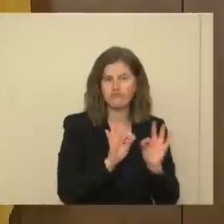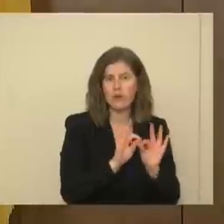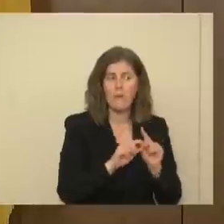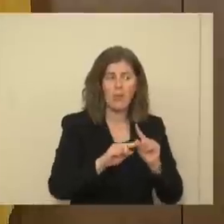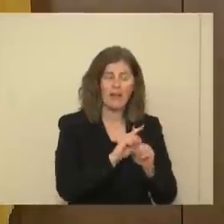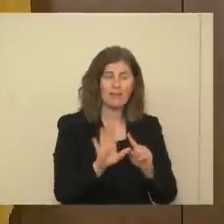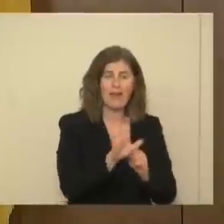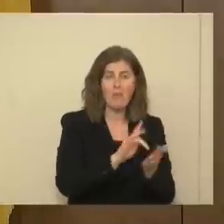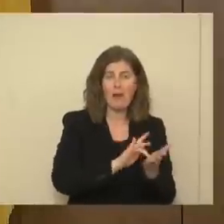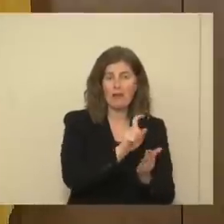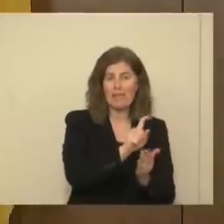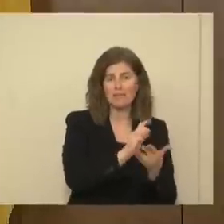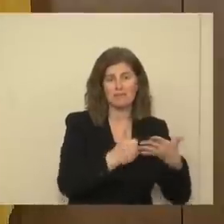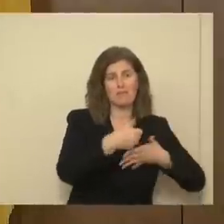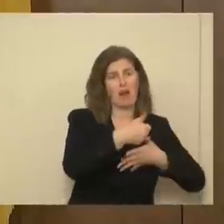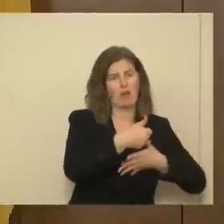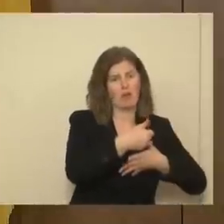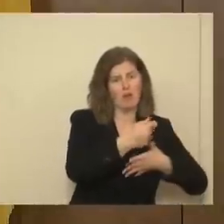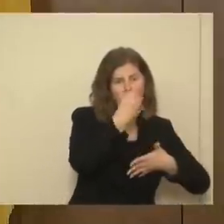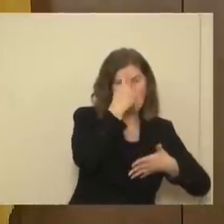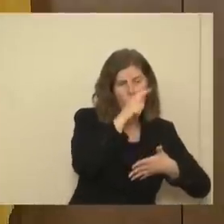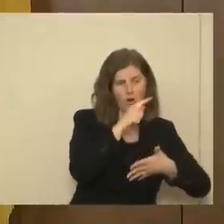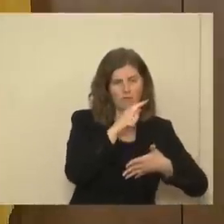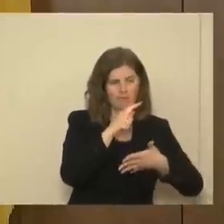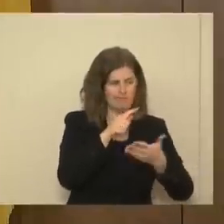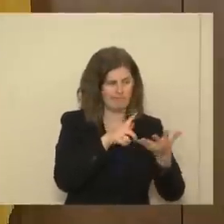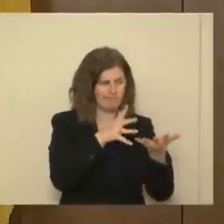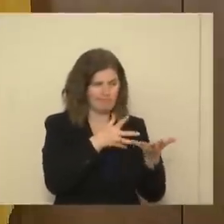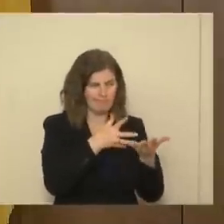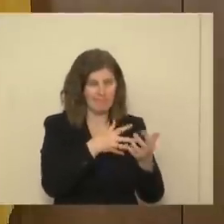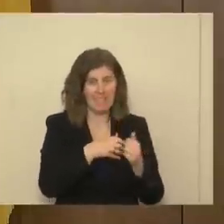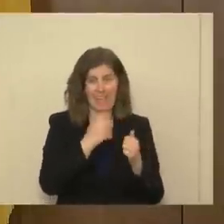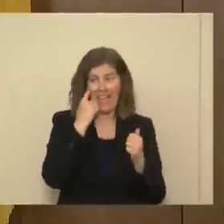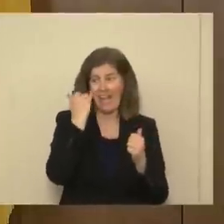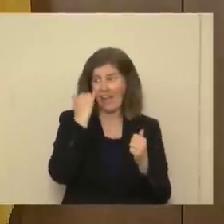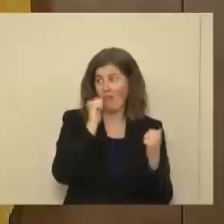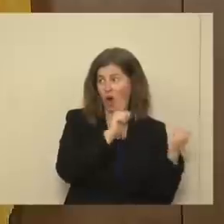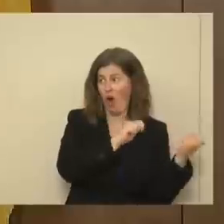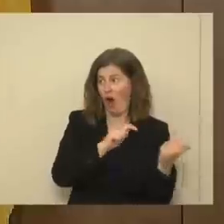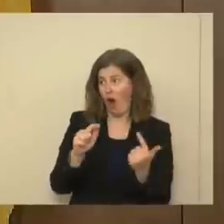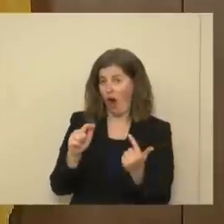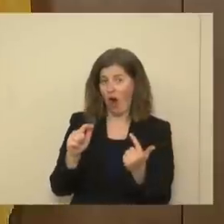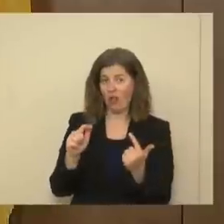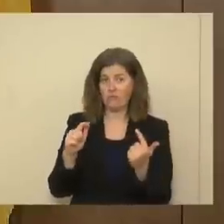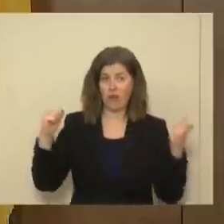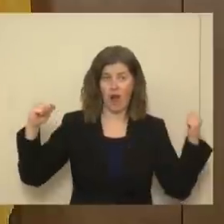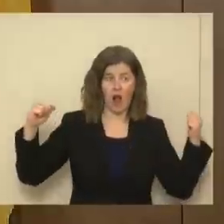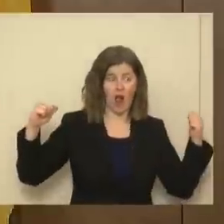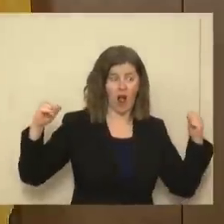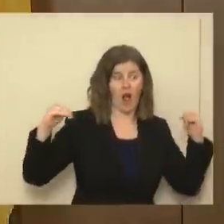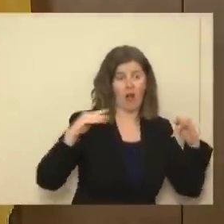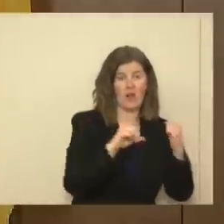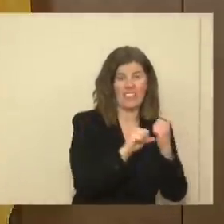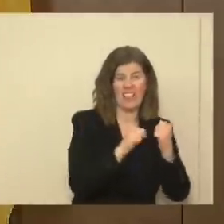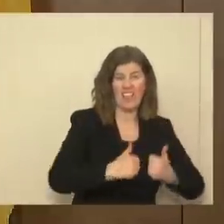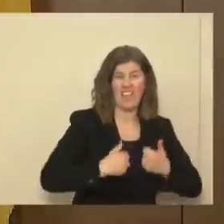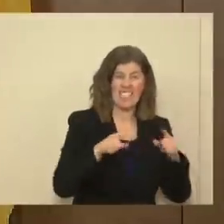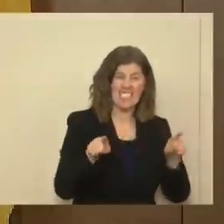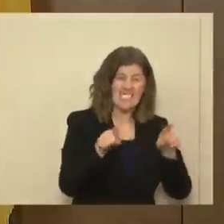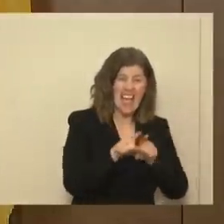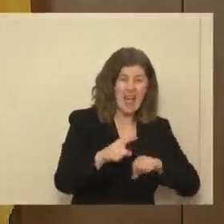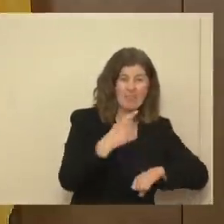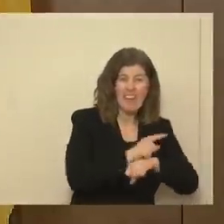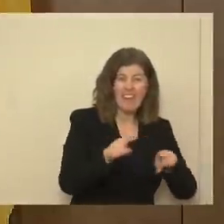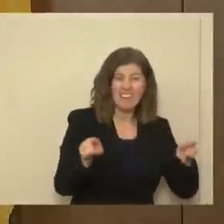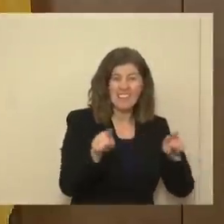medical needs number one in getting this addressed. If everyone came to the assisted living on the same day at the same